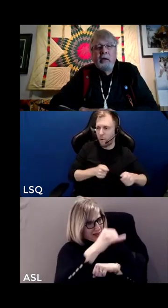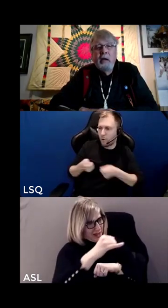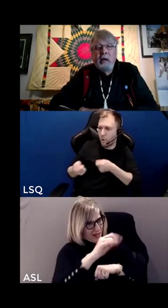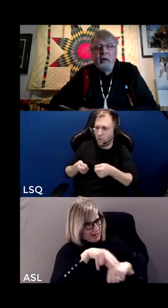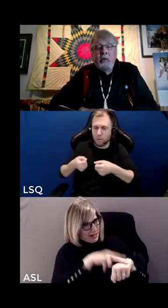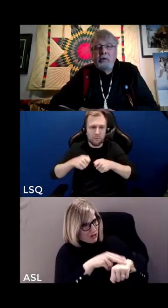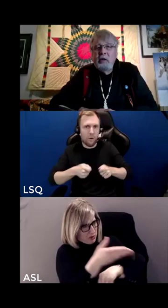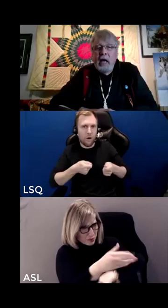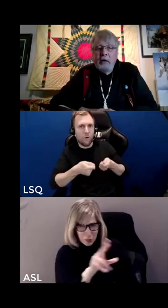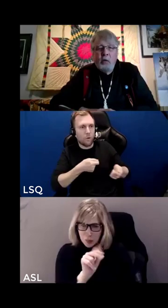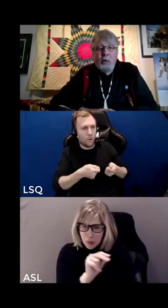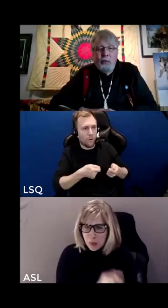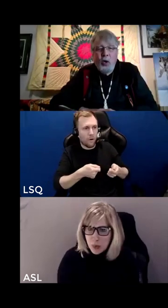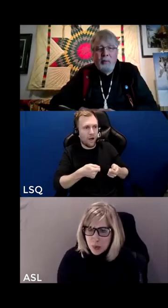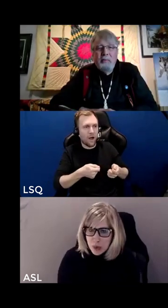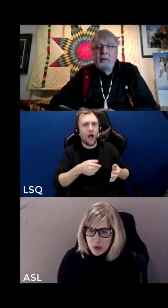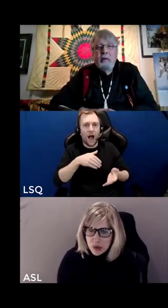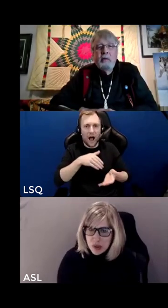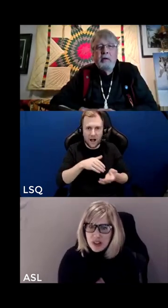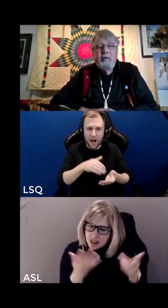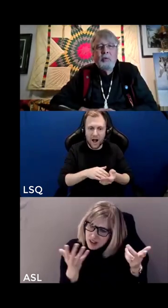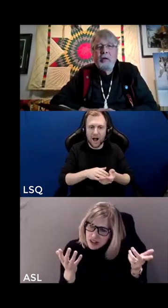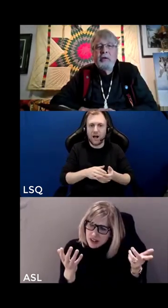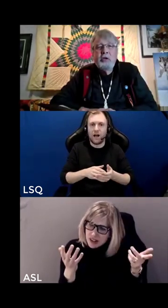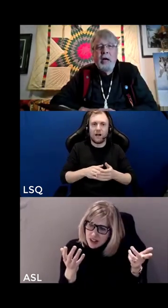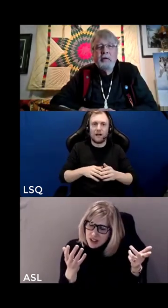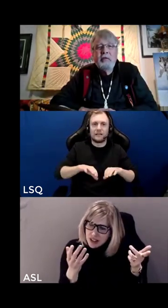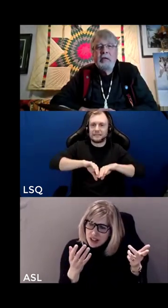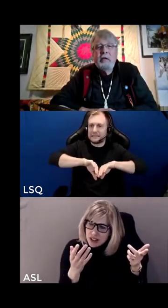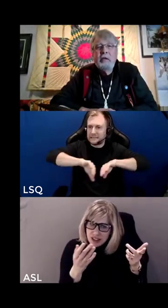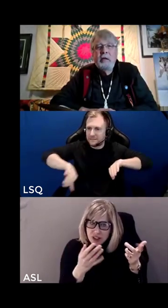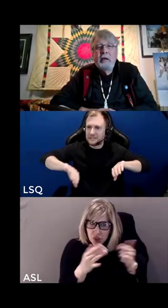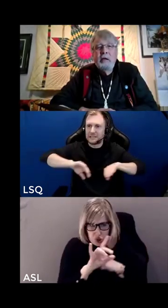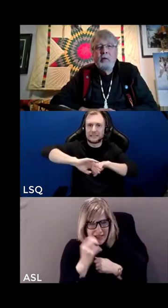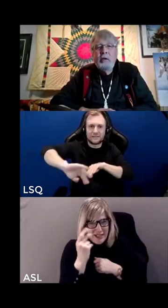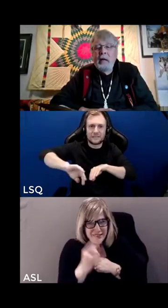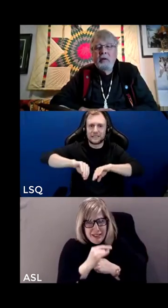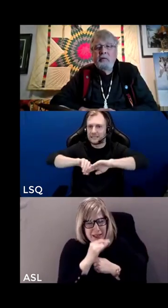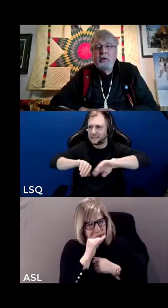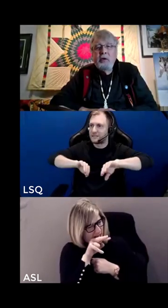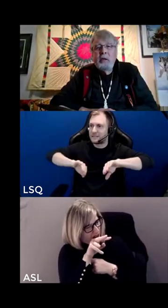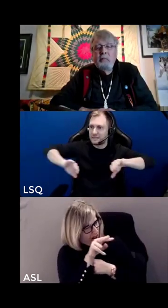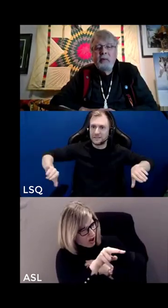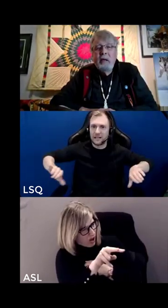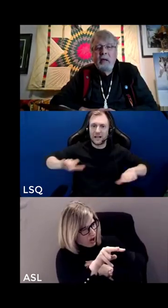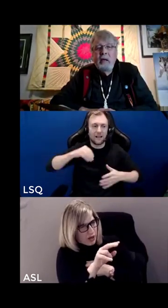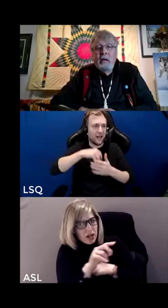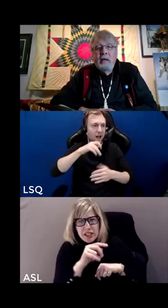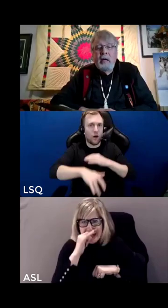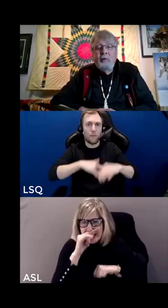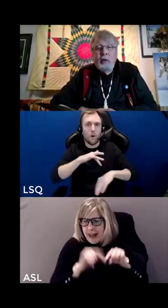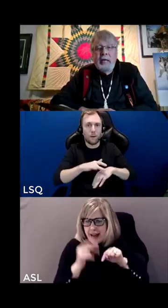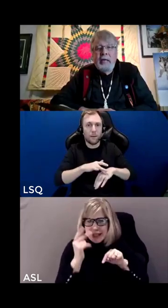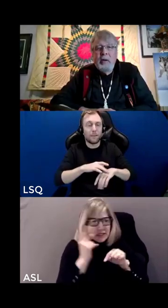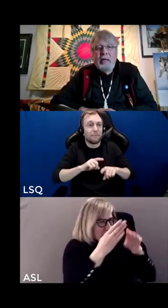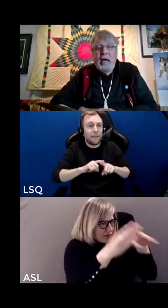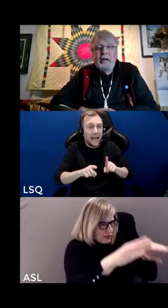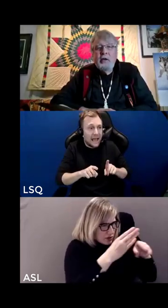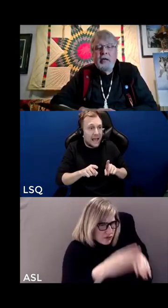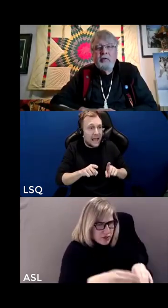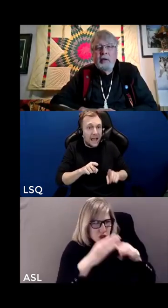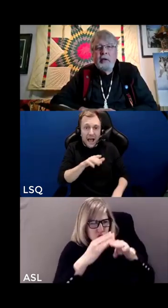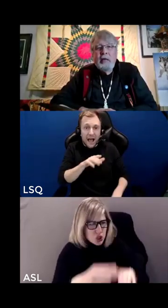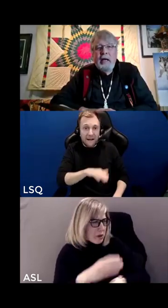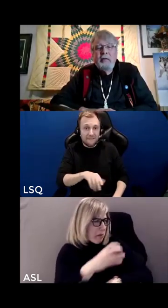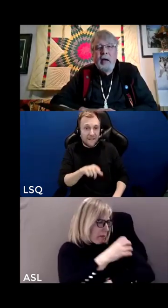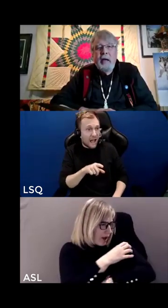live upon which in natural form is as the child sees it without division and if you think about that